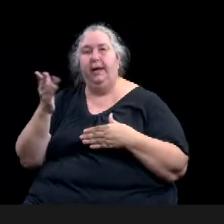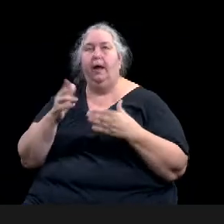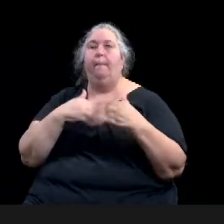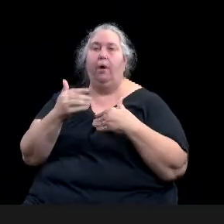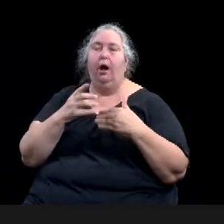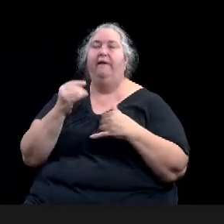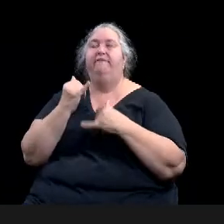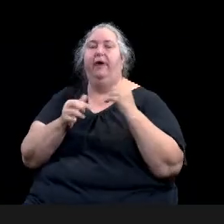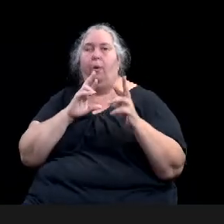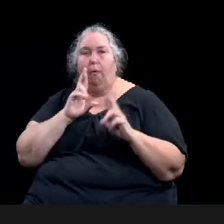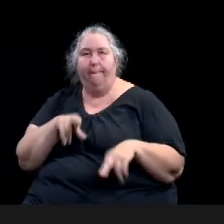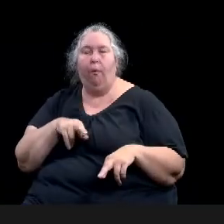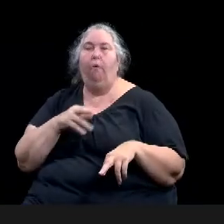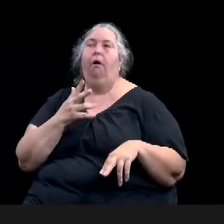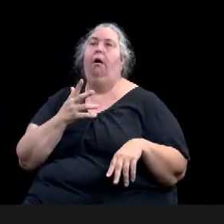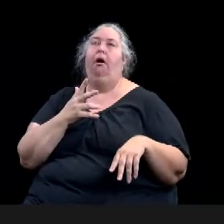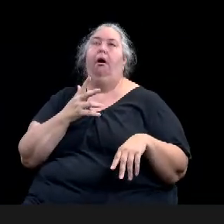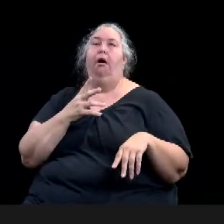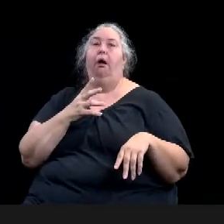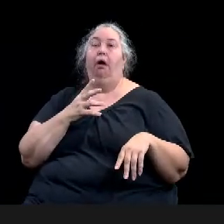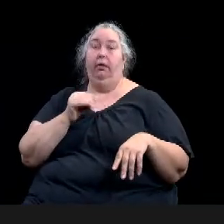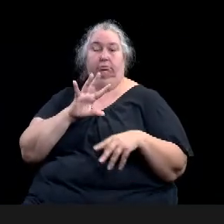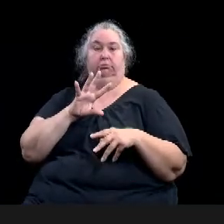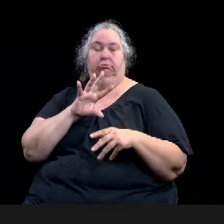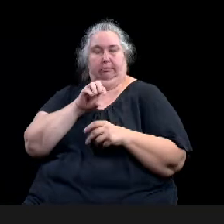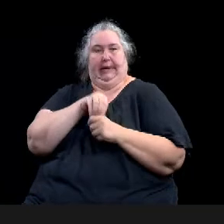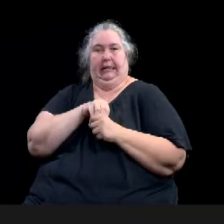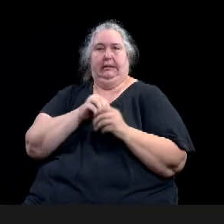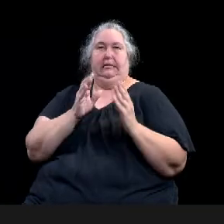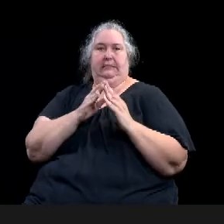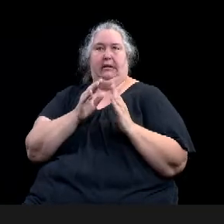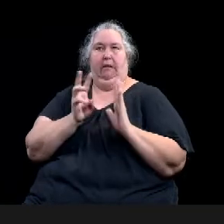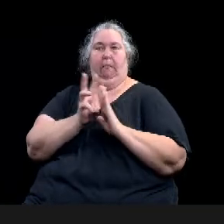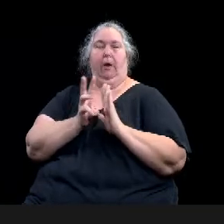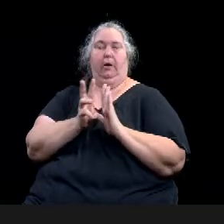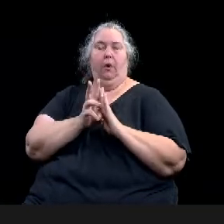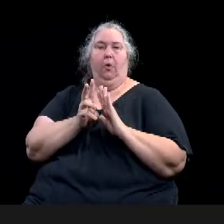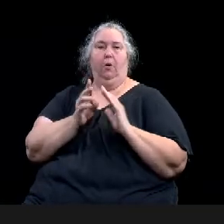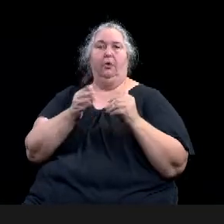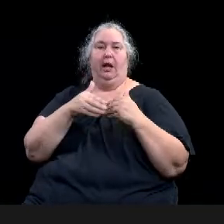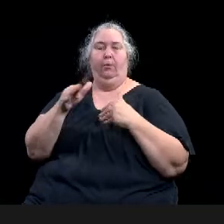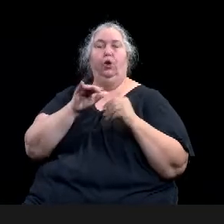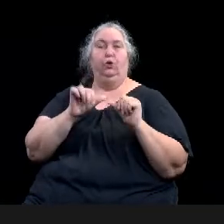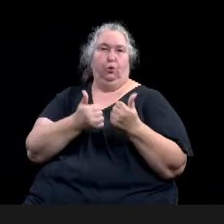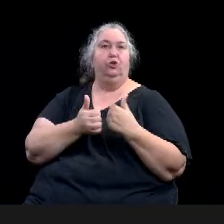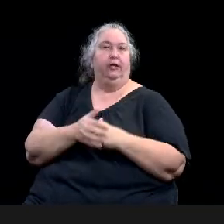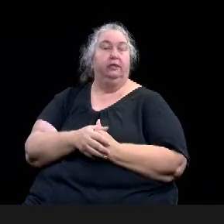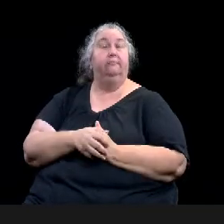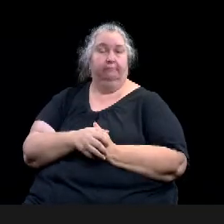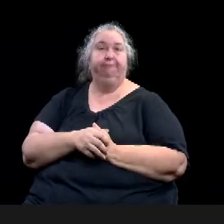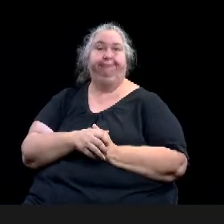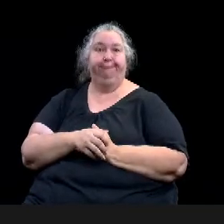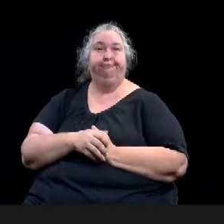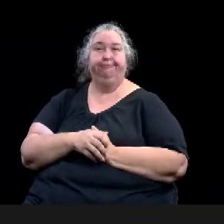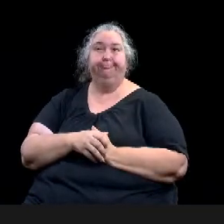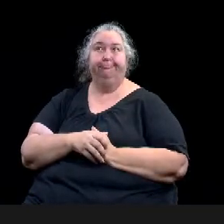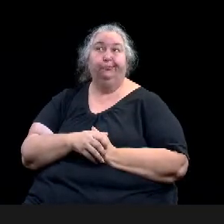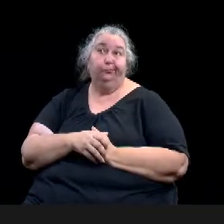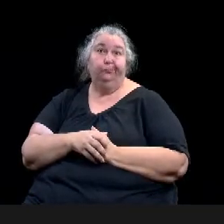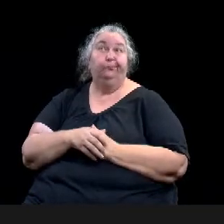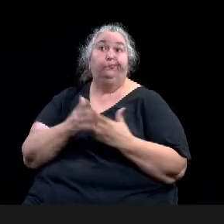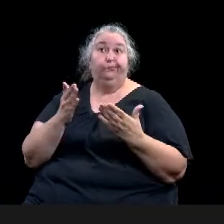So, um, all the programs that we researched were, the grant payments were made on a reimbursement basis.